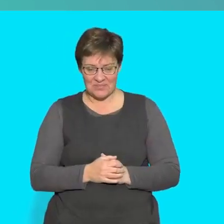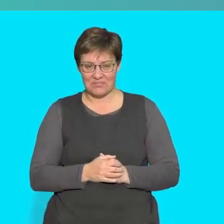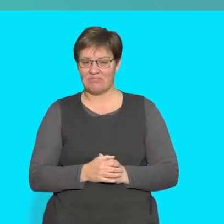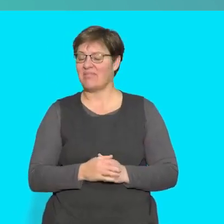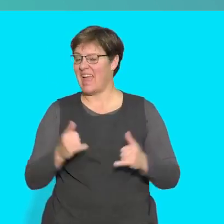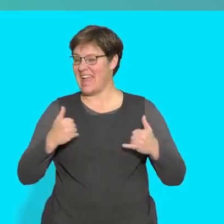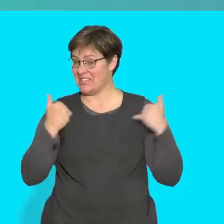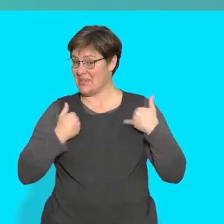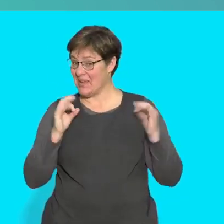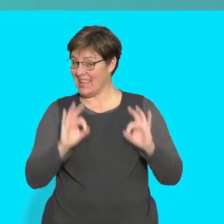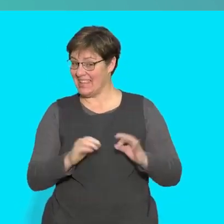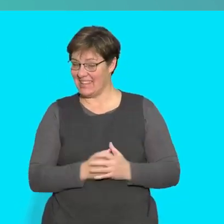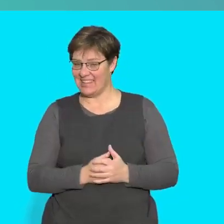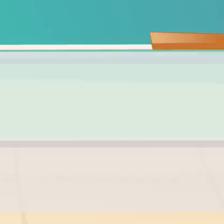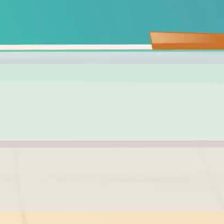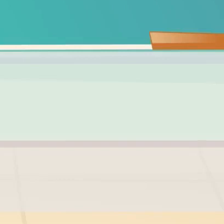Have fun now!